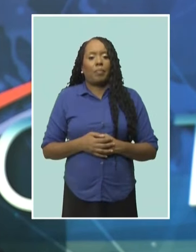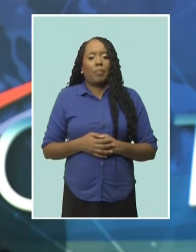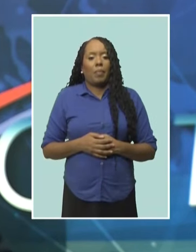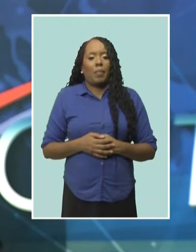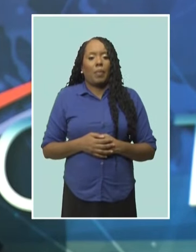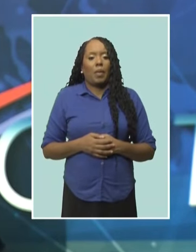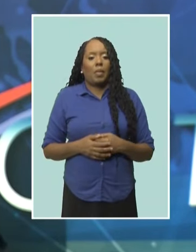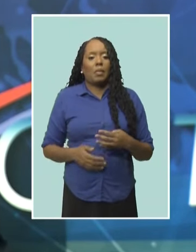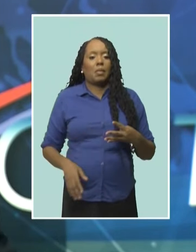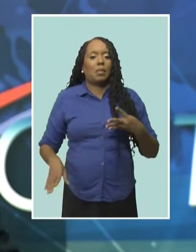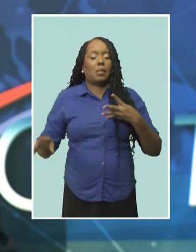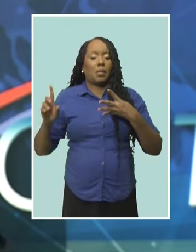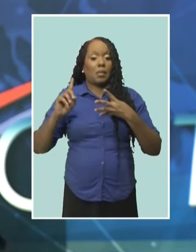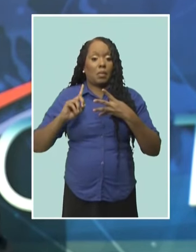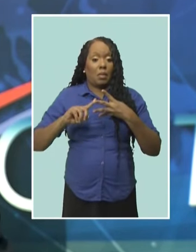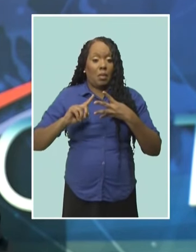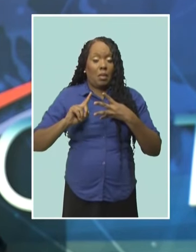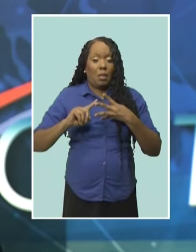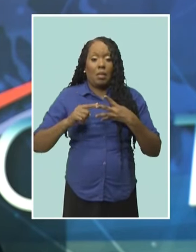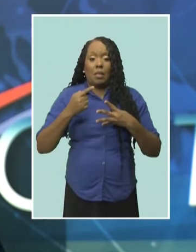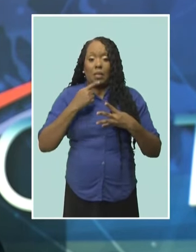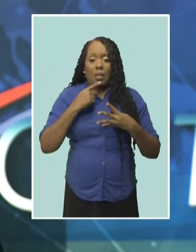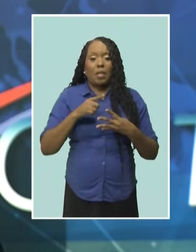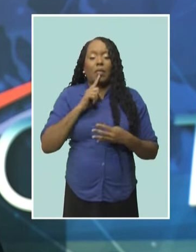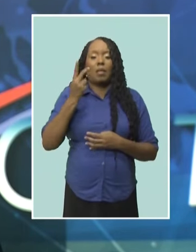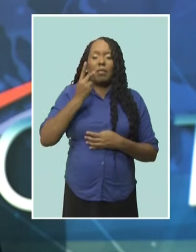reflect on his legal and political career.